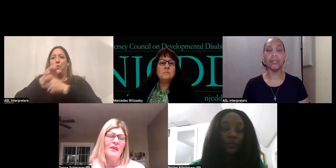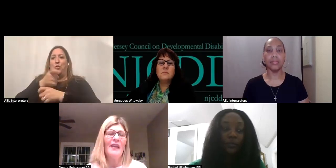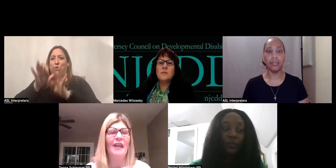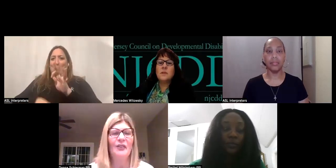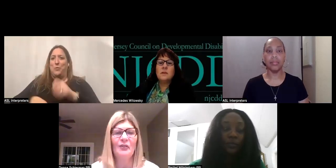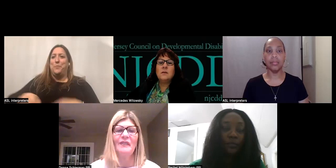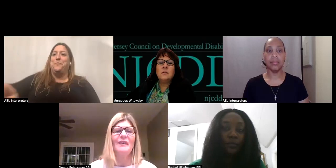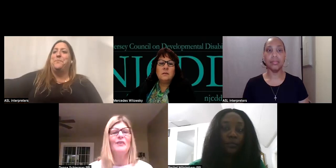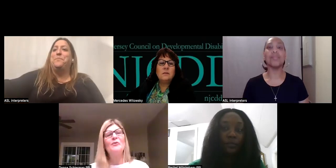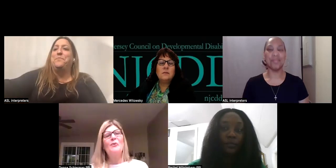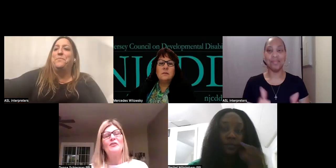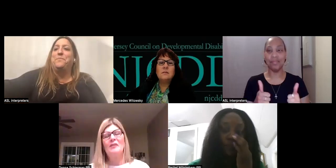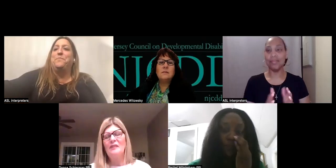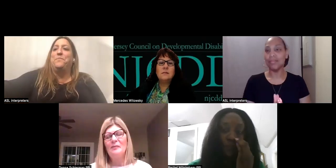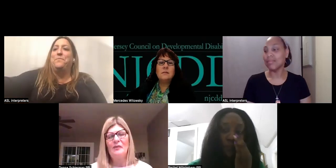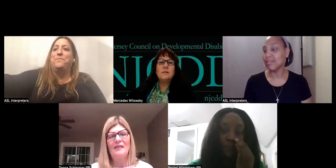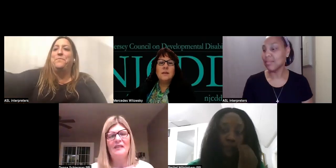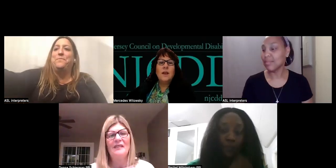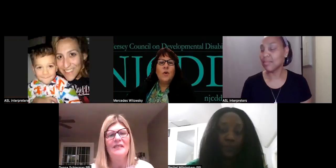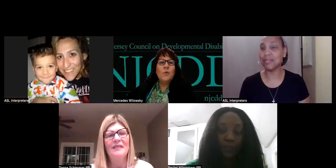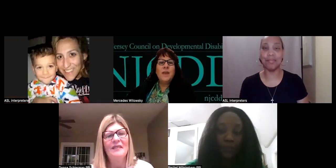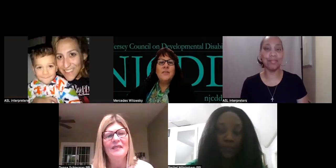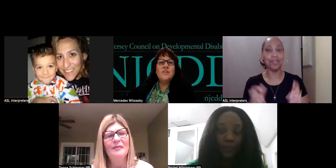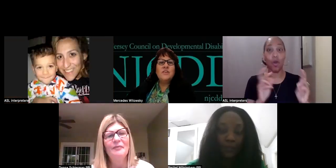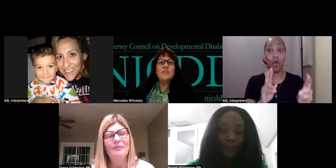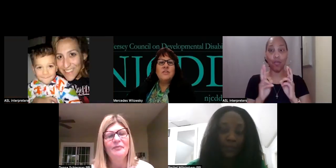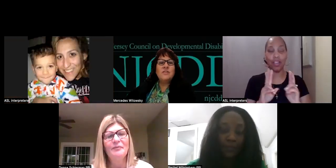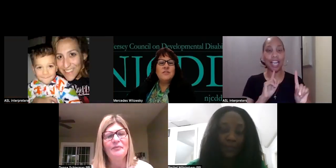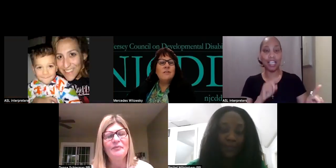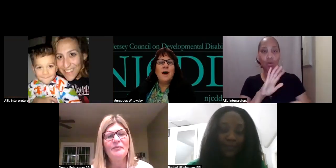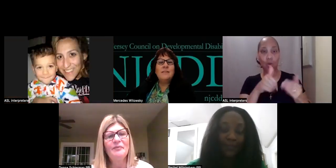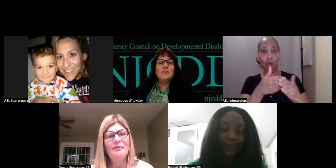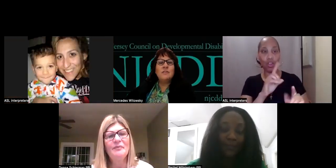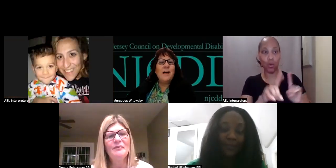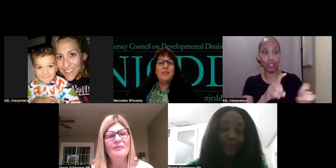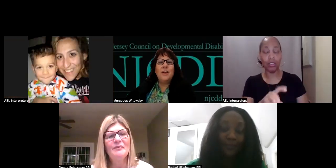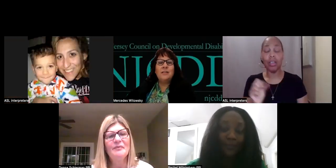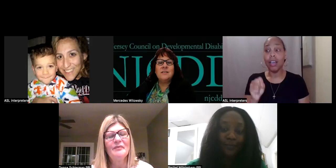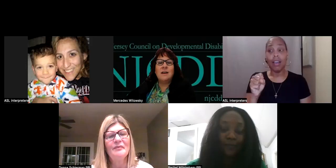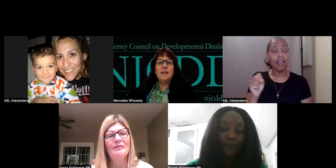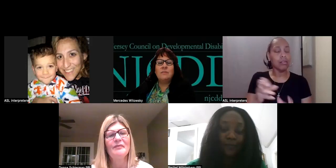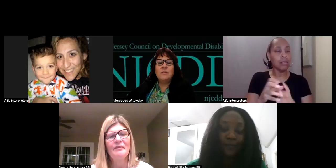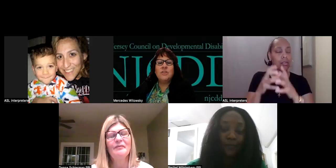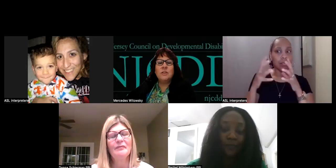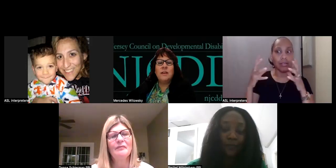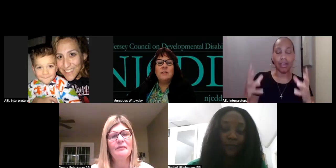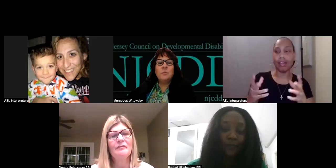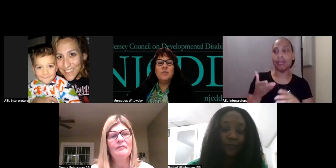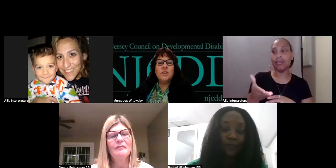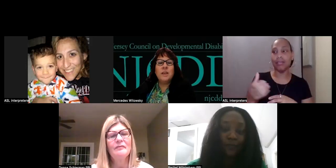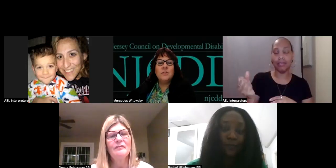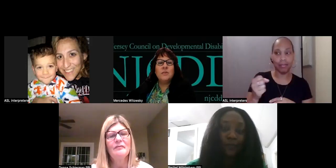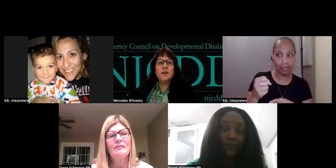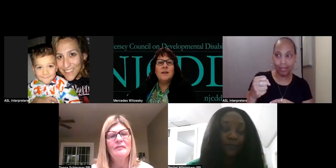So hopefully that answers those questions. Yeah, there, there, there, there's a lot. There's a lot there, Donna and Rachel, and